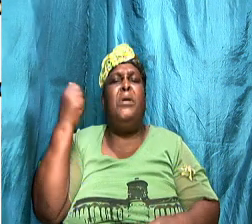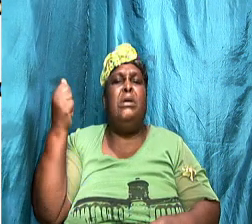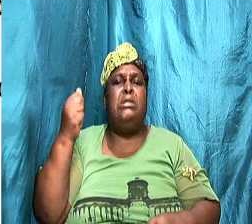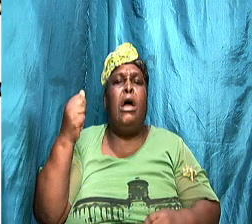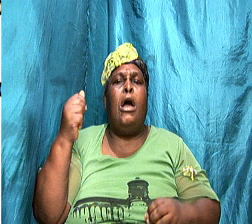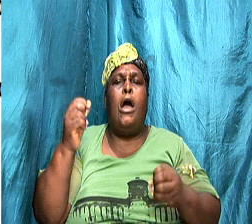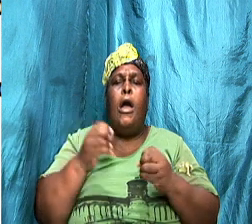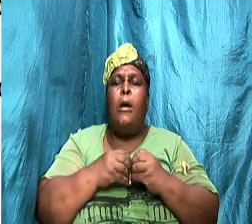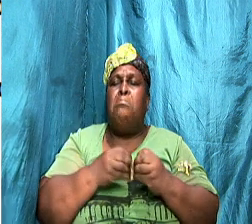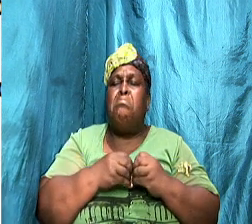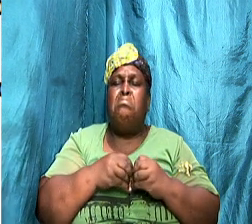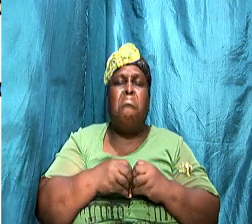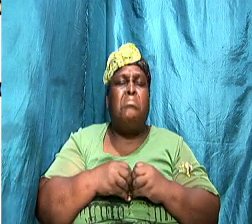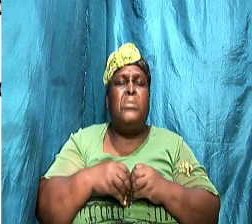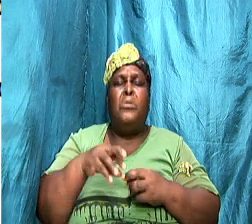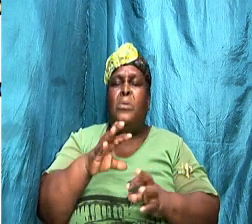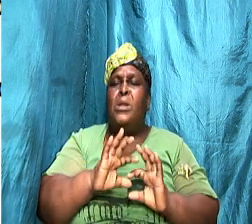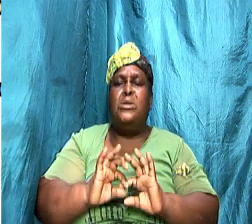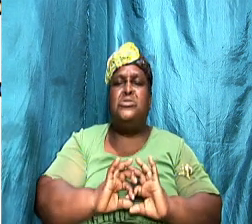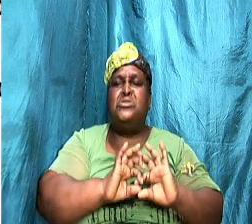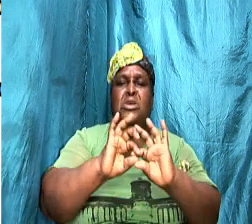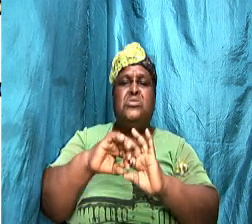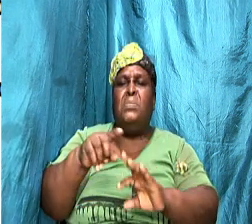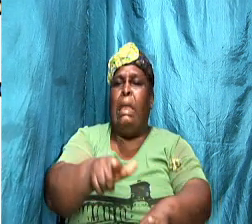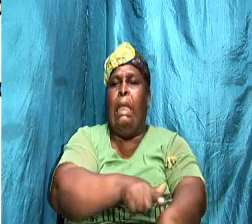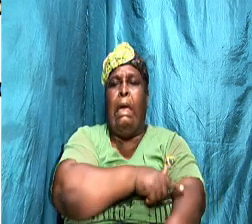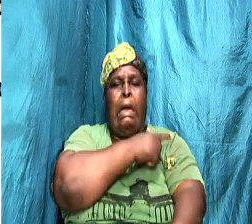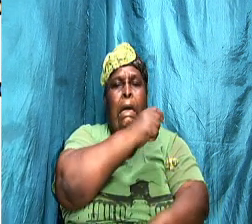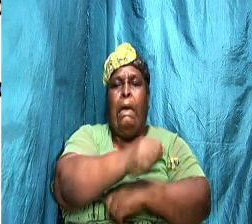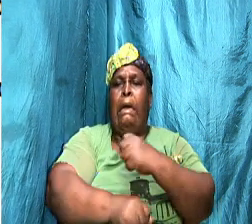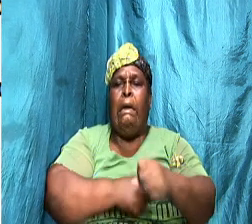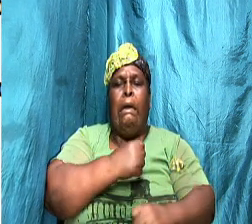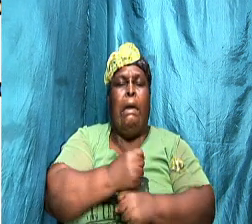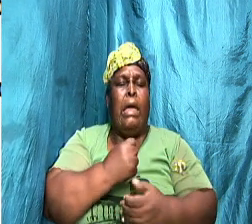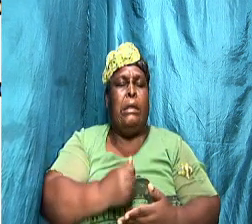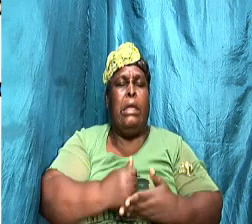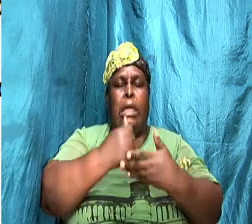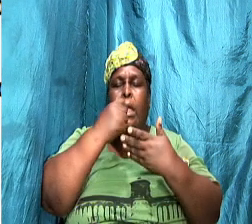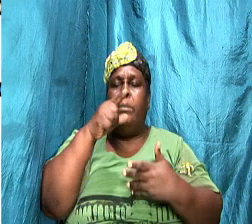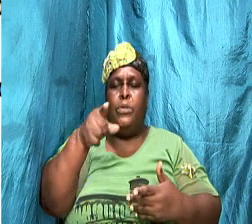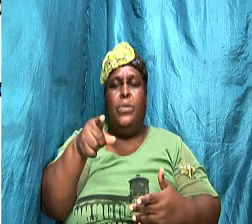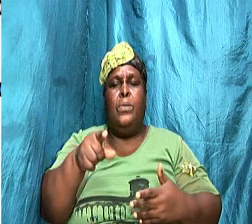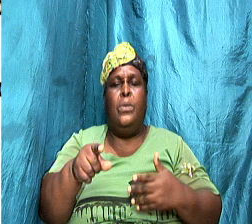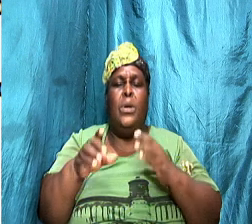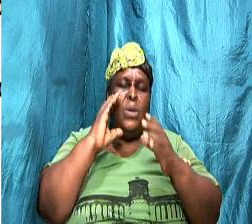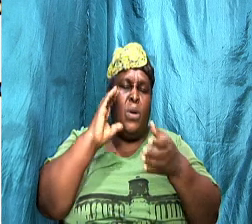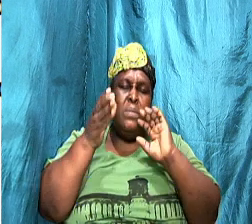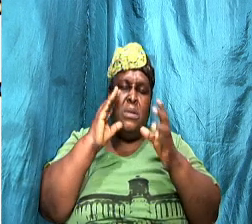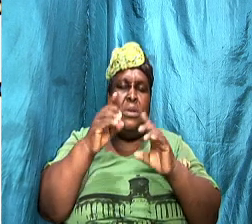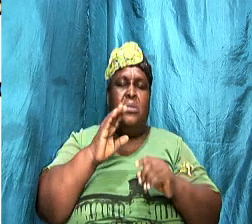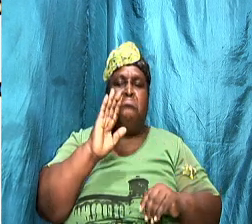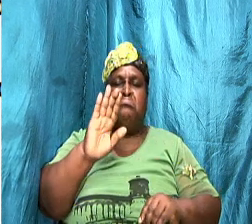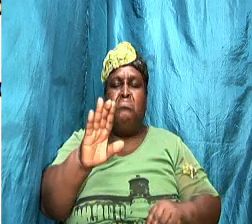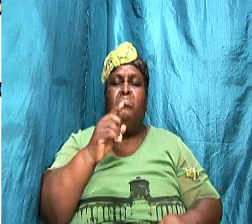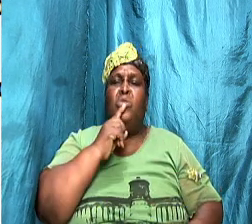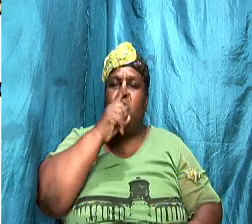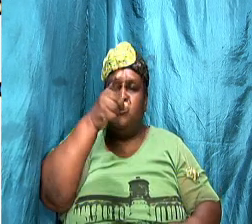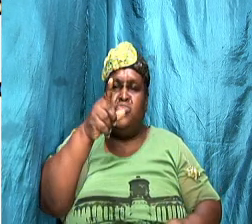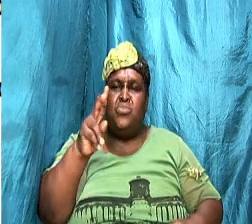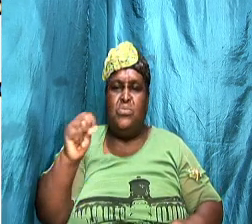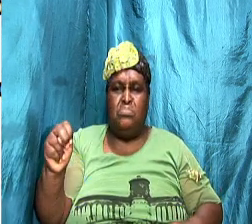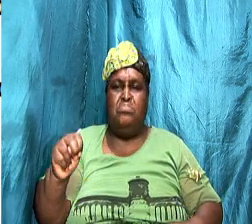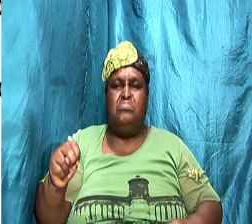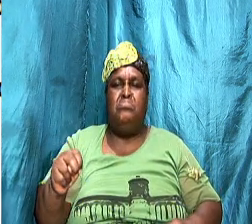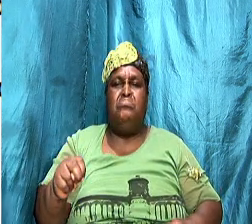long term and will help you communicate your true needs take